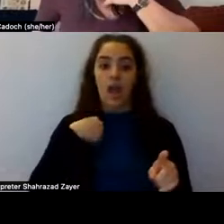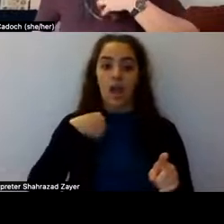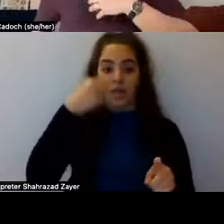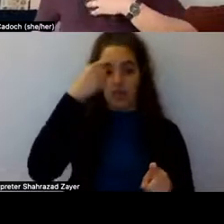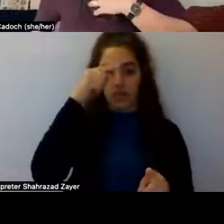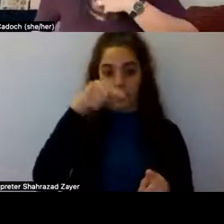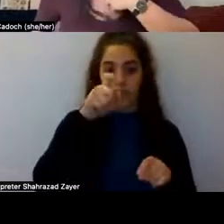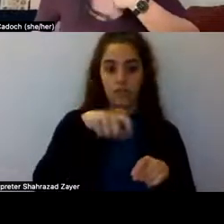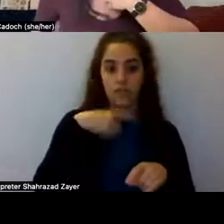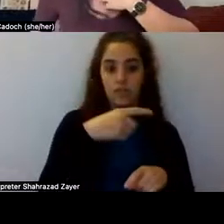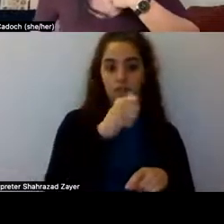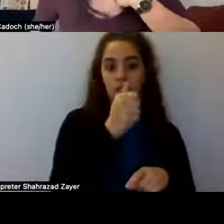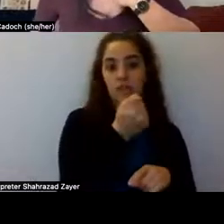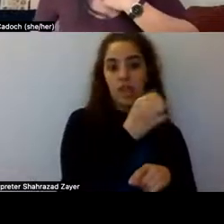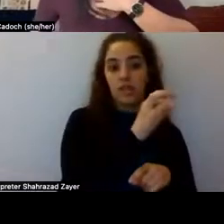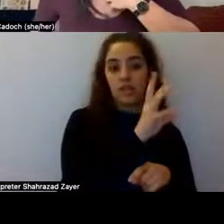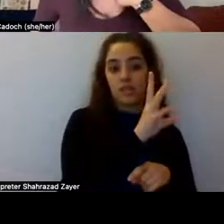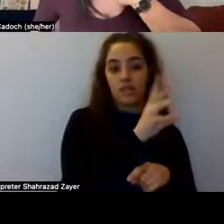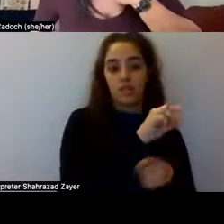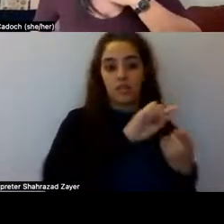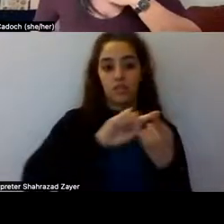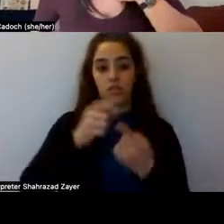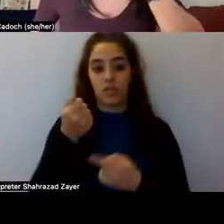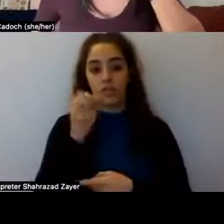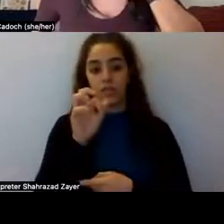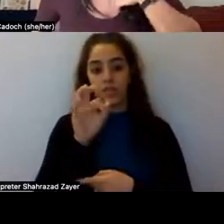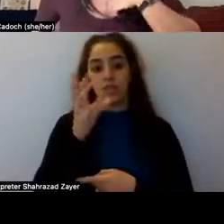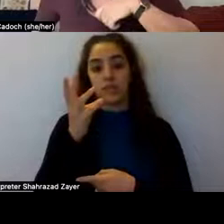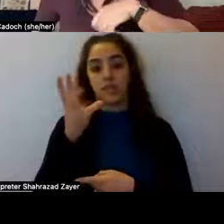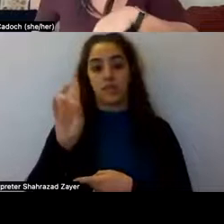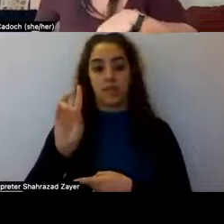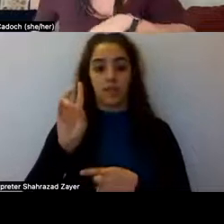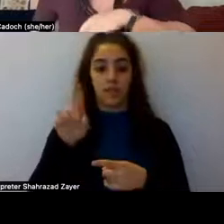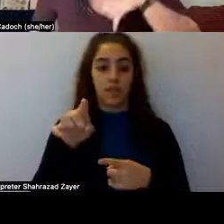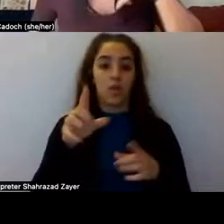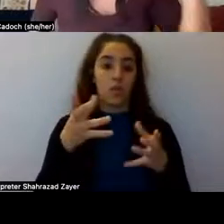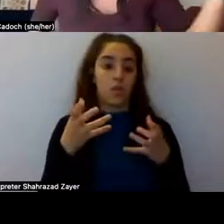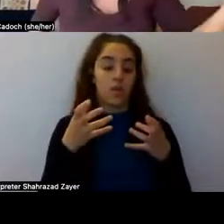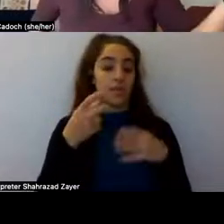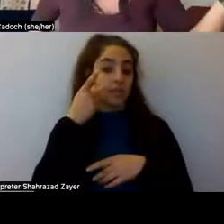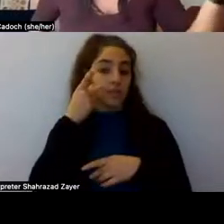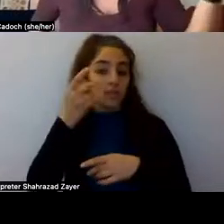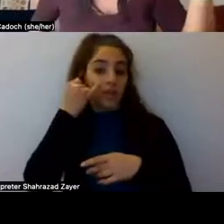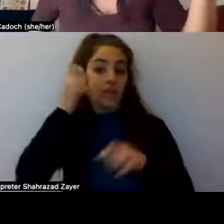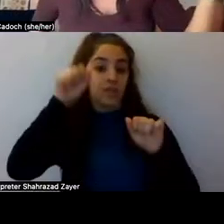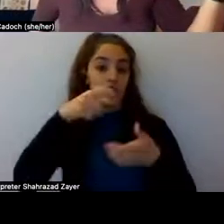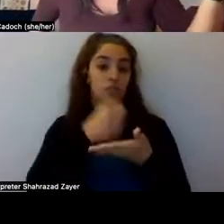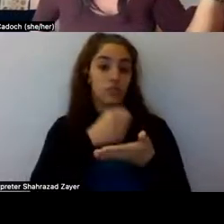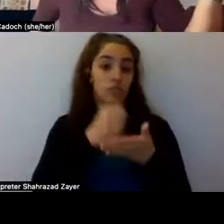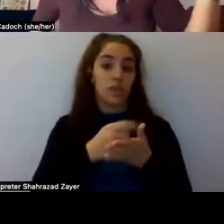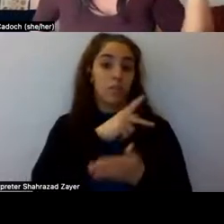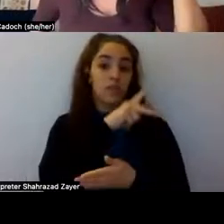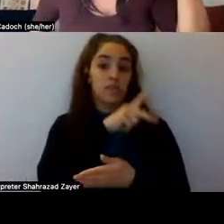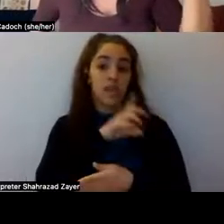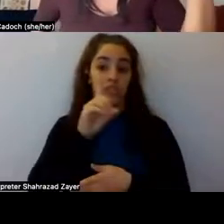Czechoslovakian study reported good results with LSD treatment for personality disorders. All of the studies in the 1950s